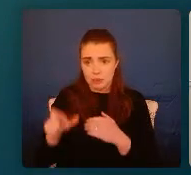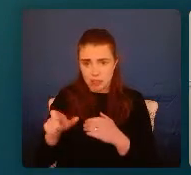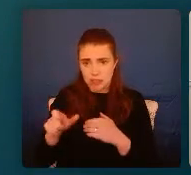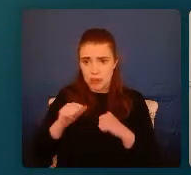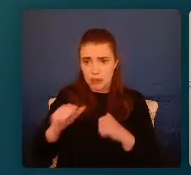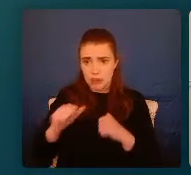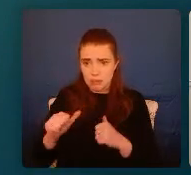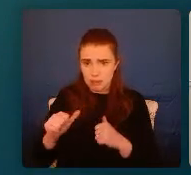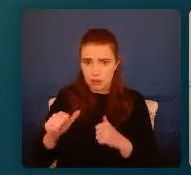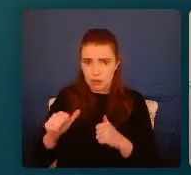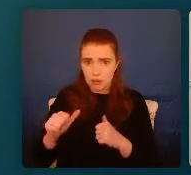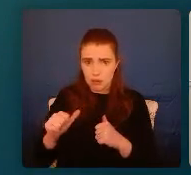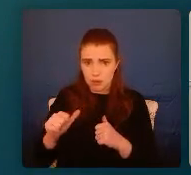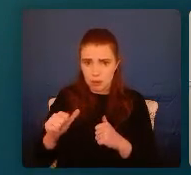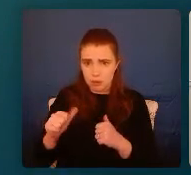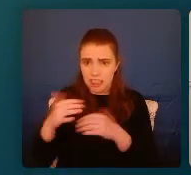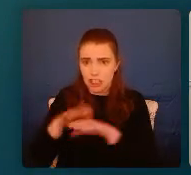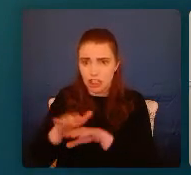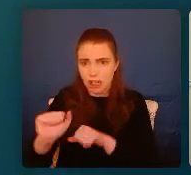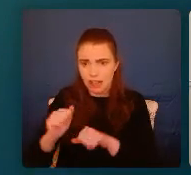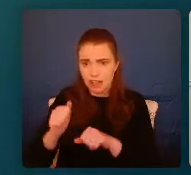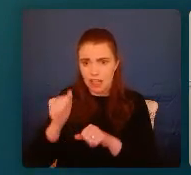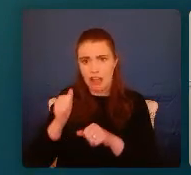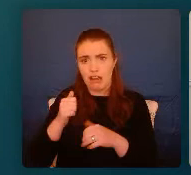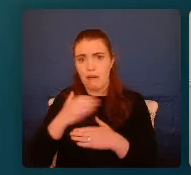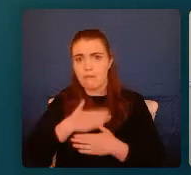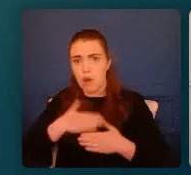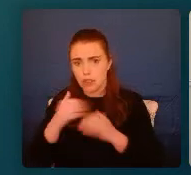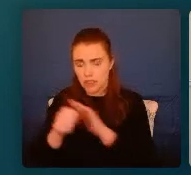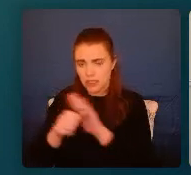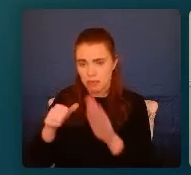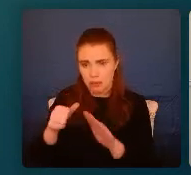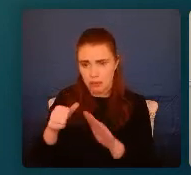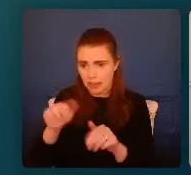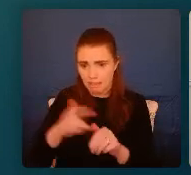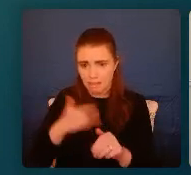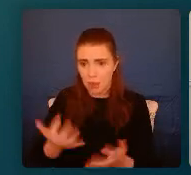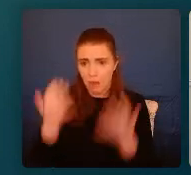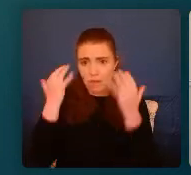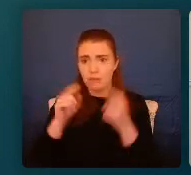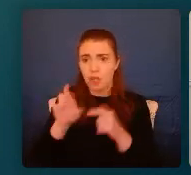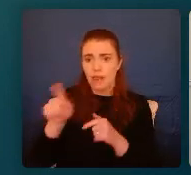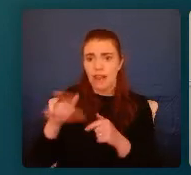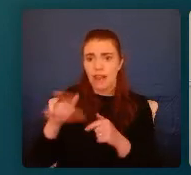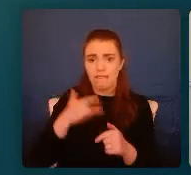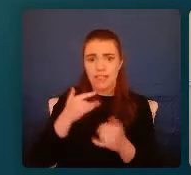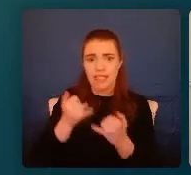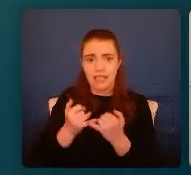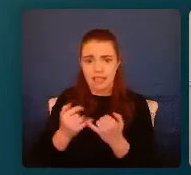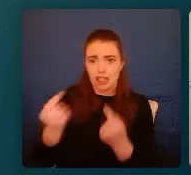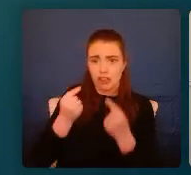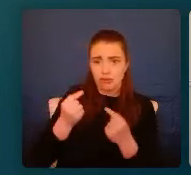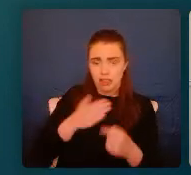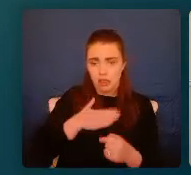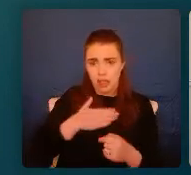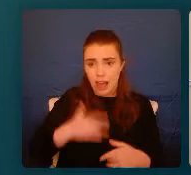emotional experience is just totally overwhelmed. Or the experience is a threat that to them feels like it's a threat to their life, to their bodily